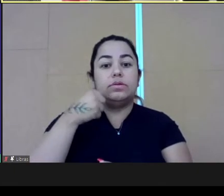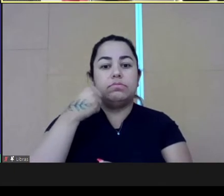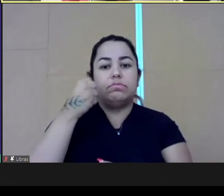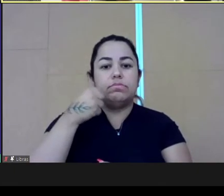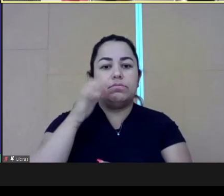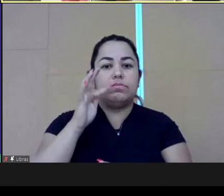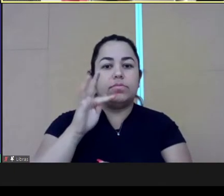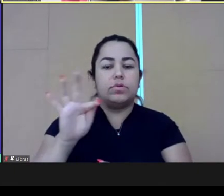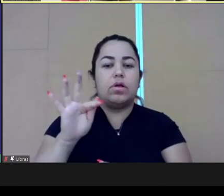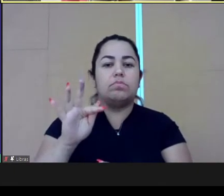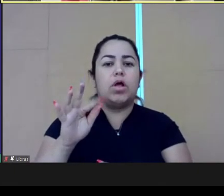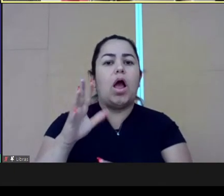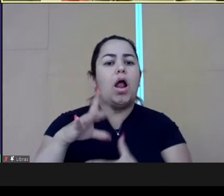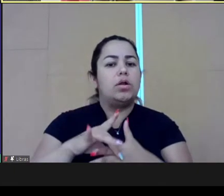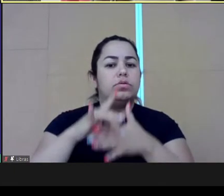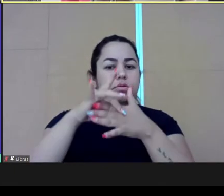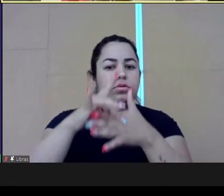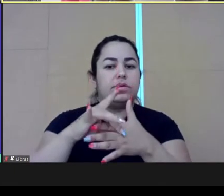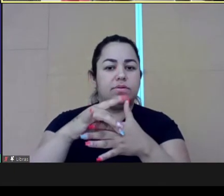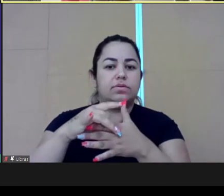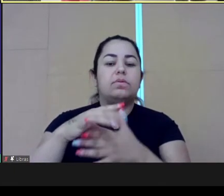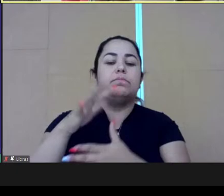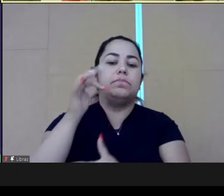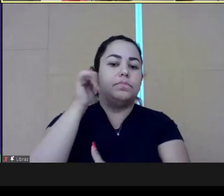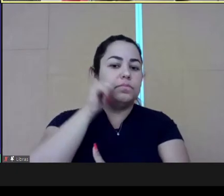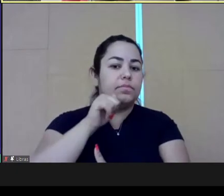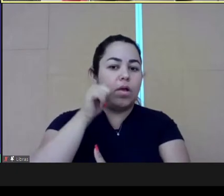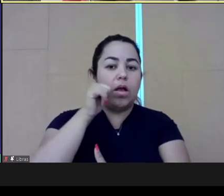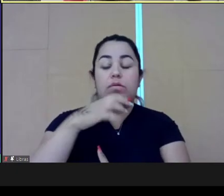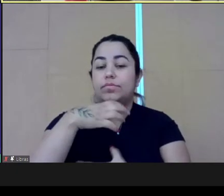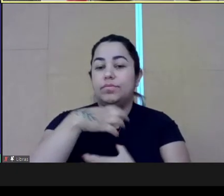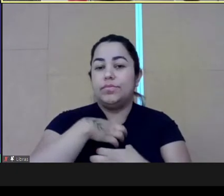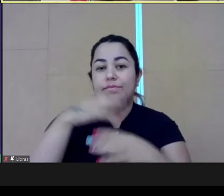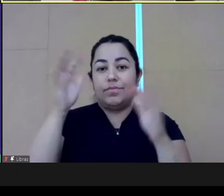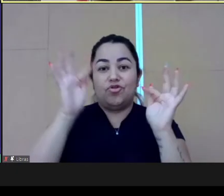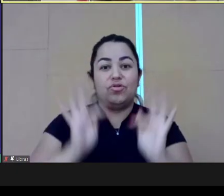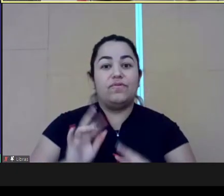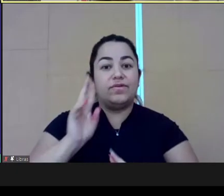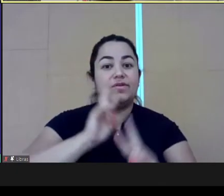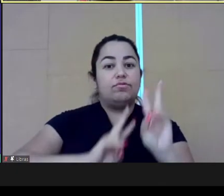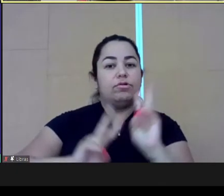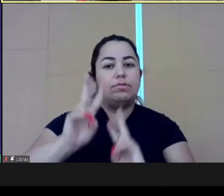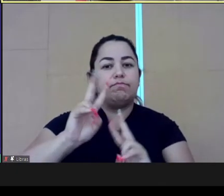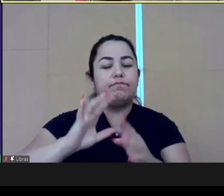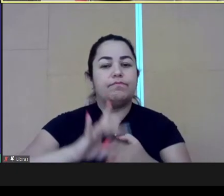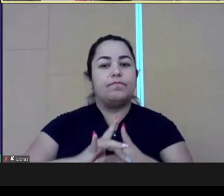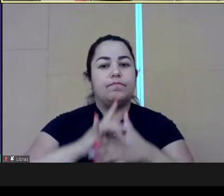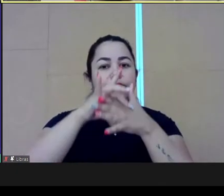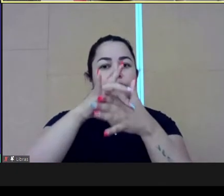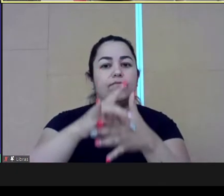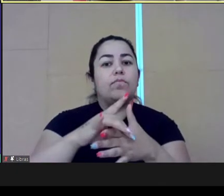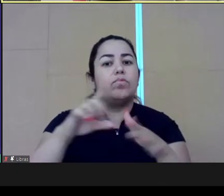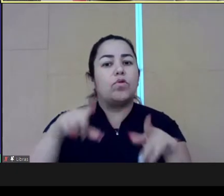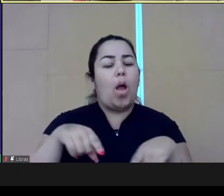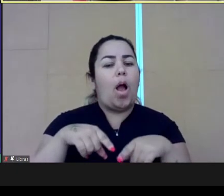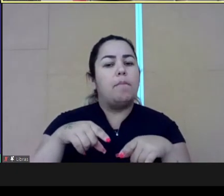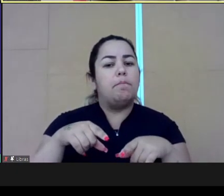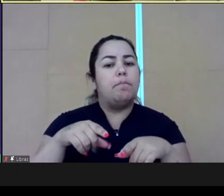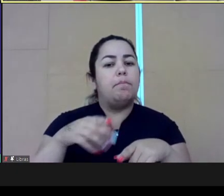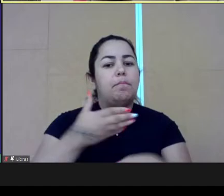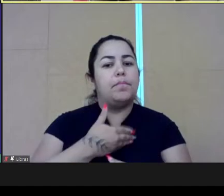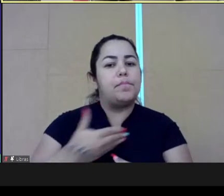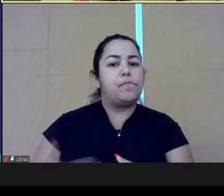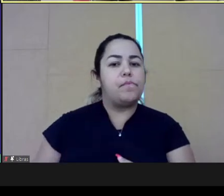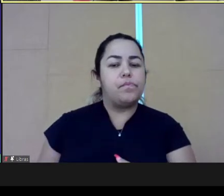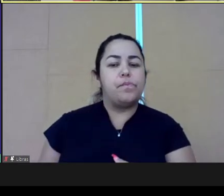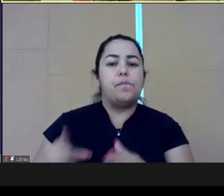work with the leadership, the female leadership, and I'm very glad to be in this event to see all this new perspective on